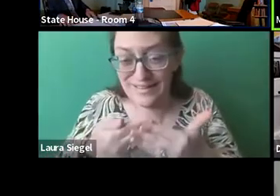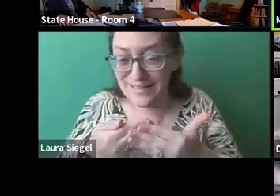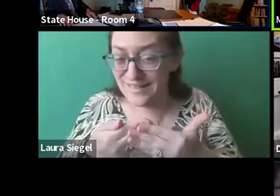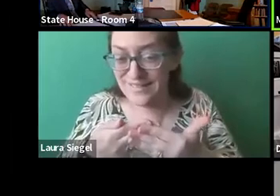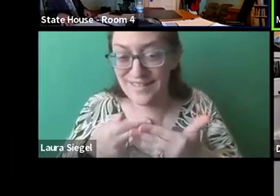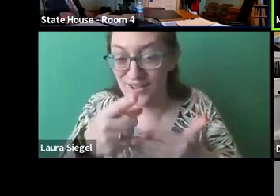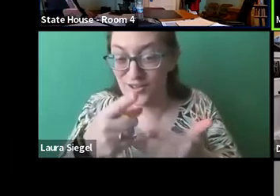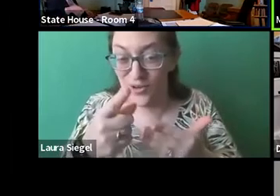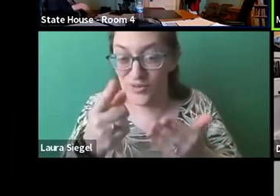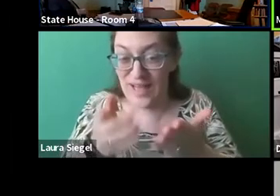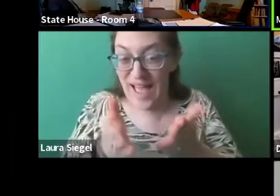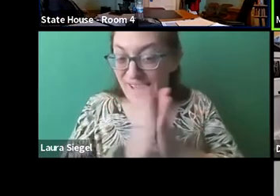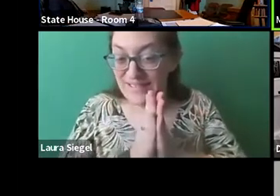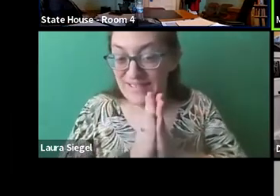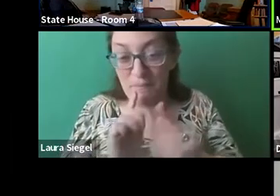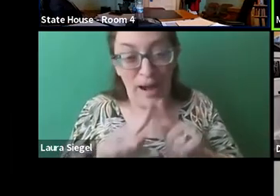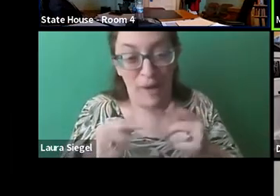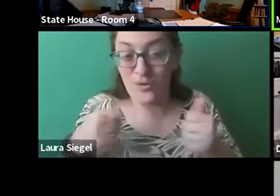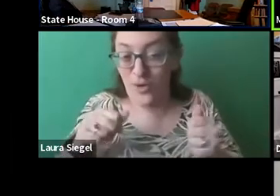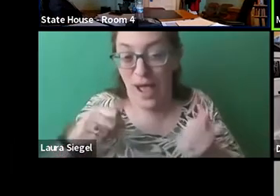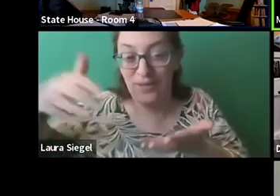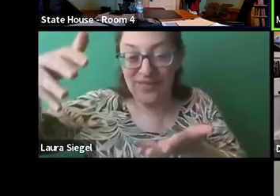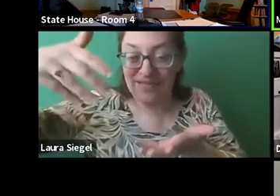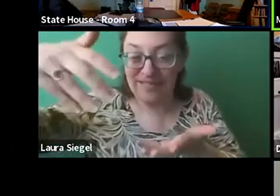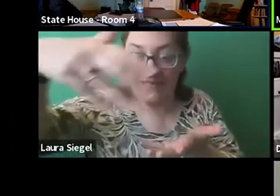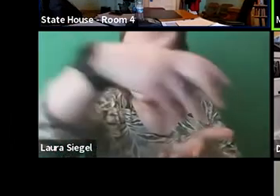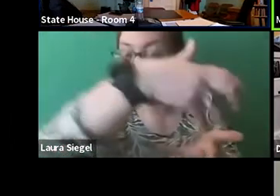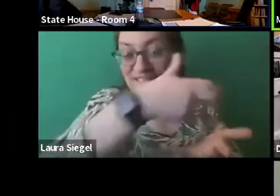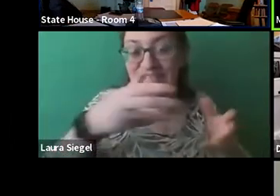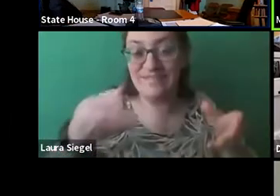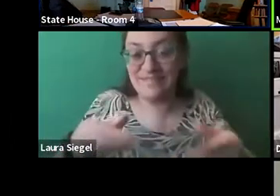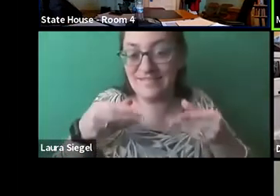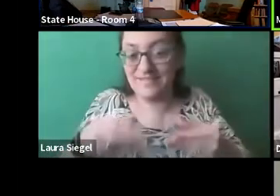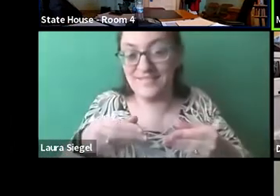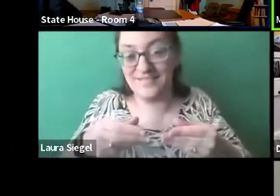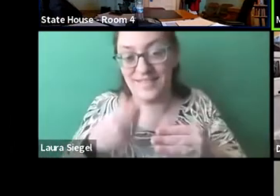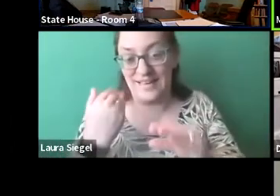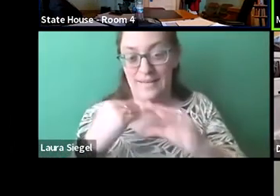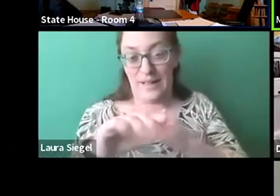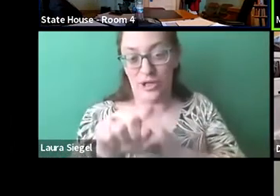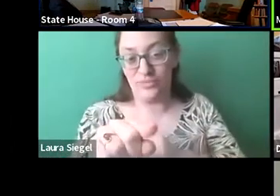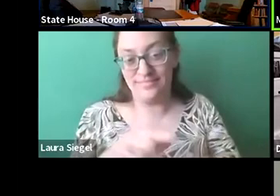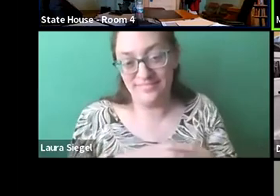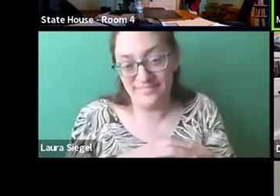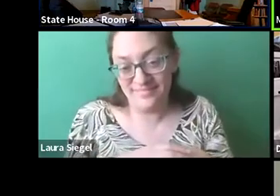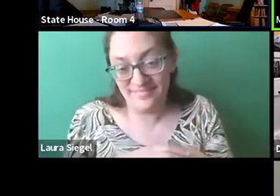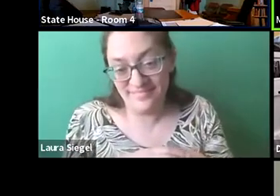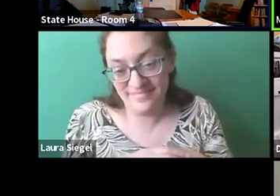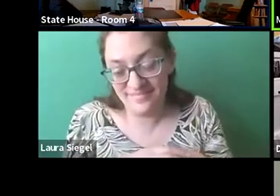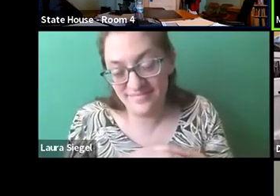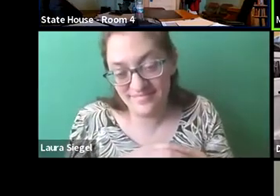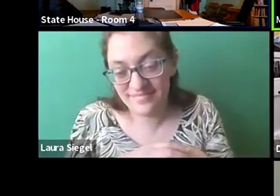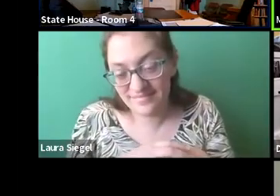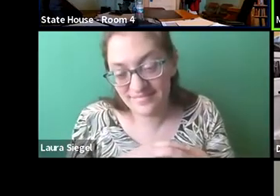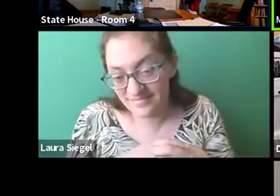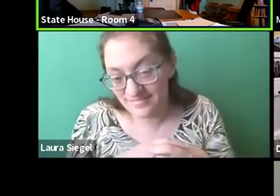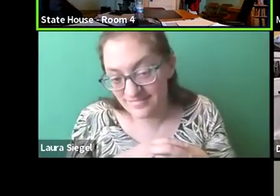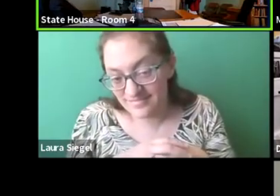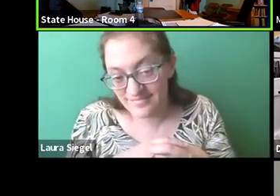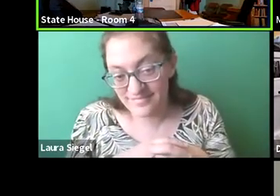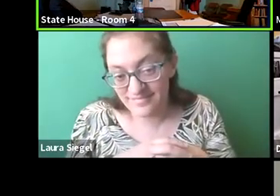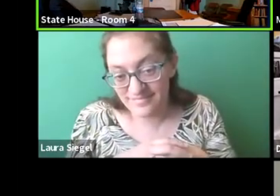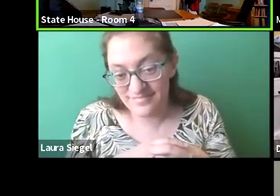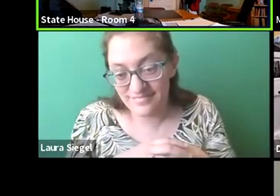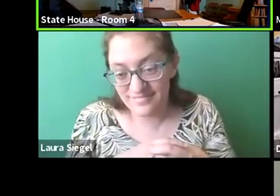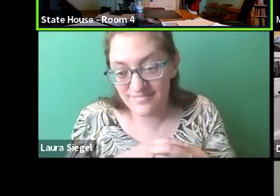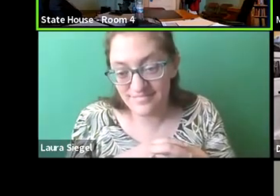Unfortunately, I wouldn't say I have everything, um, that you're asking for, but I'll be, I'll go ahead and gather what I have and, and hand that